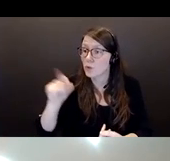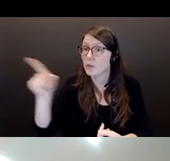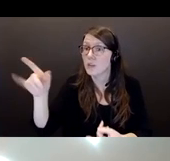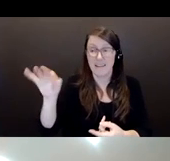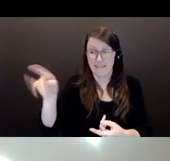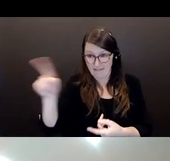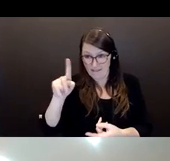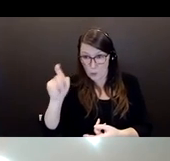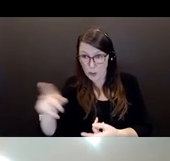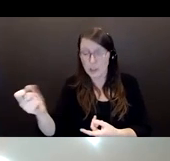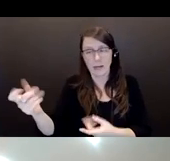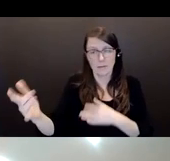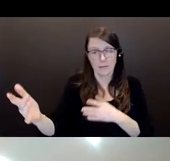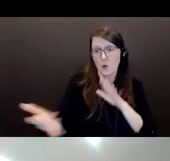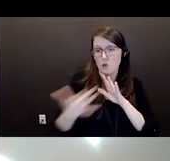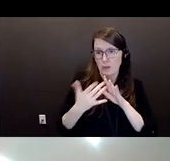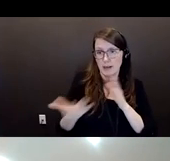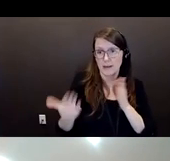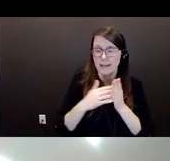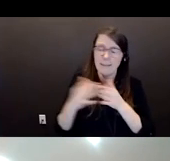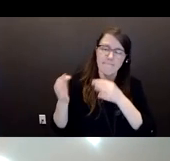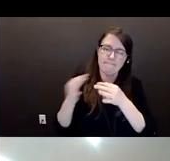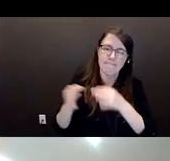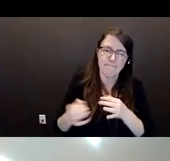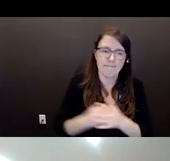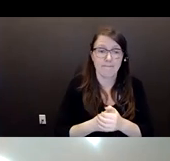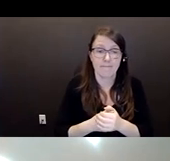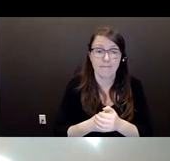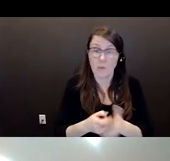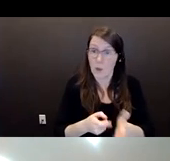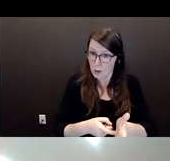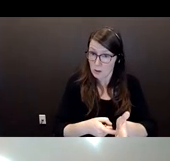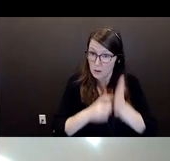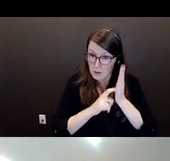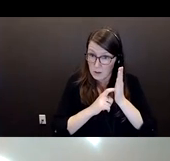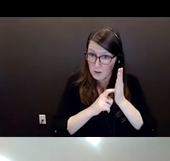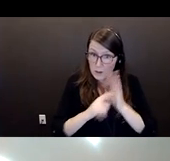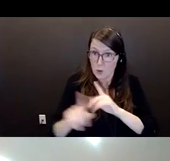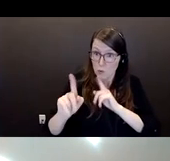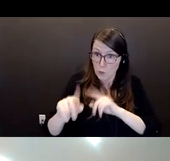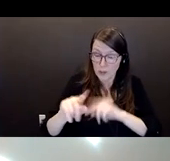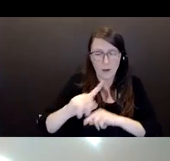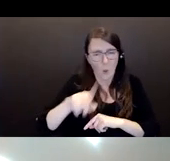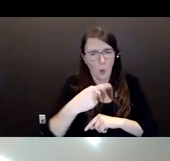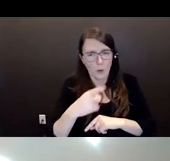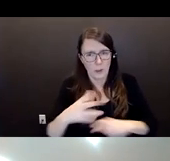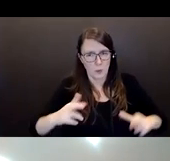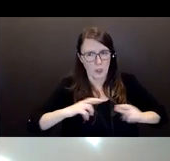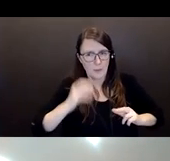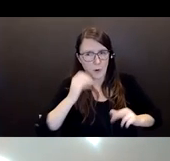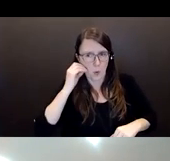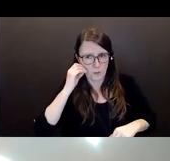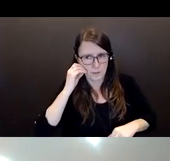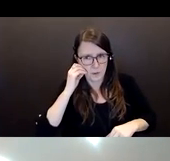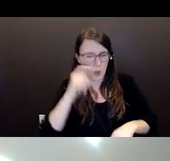legal point of view. The only mandatory reporting we have in Ontario is within retirement homes and long term care and the numbers here